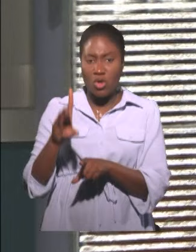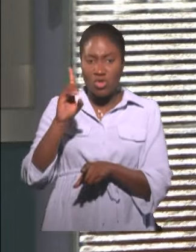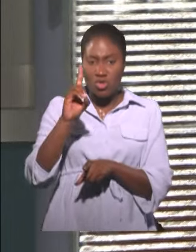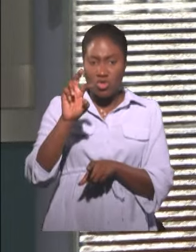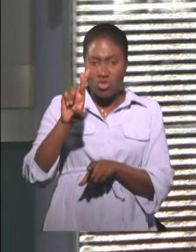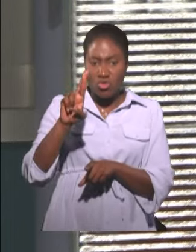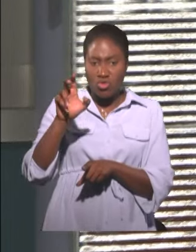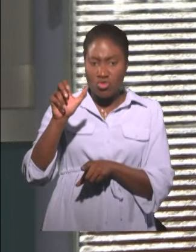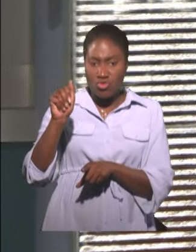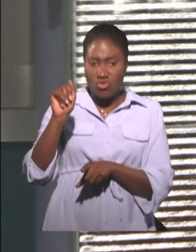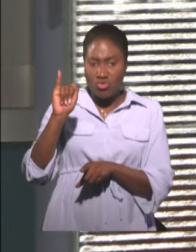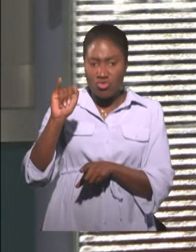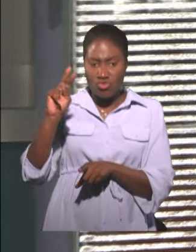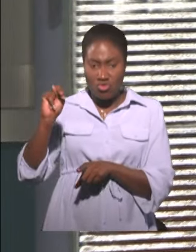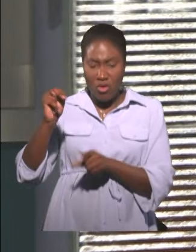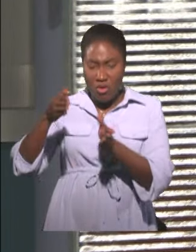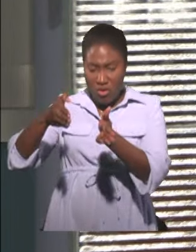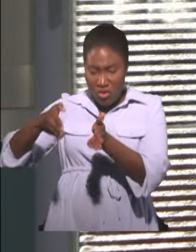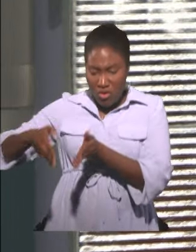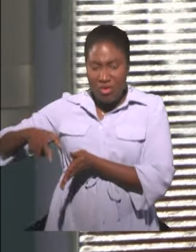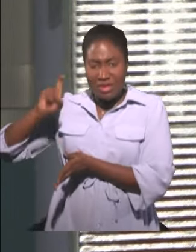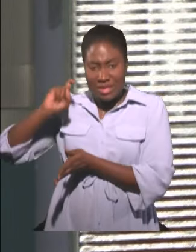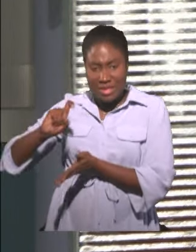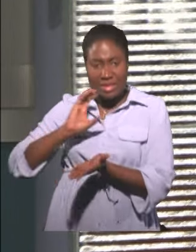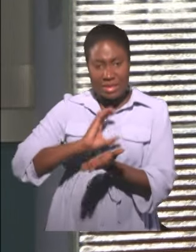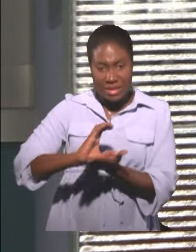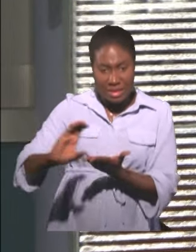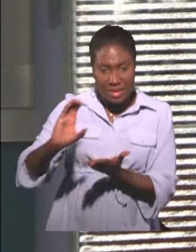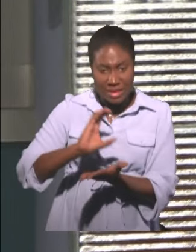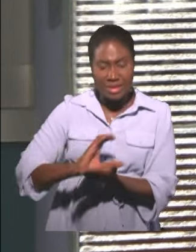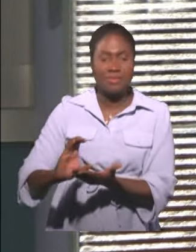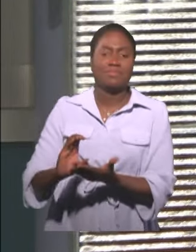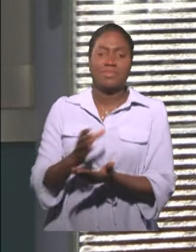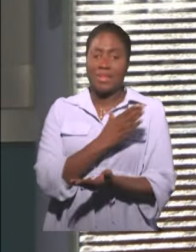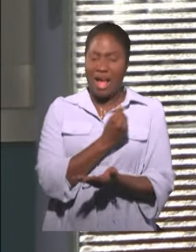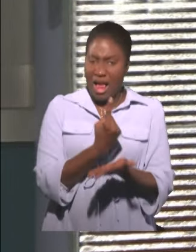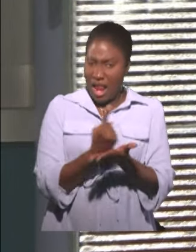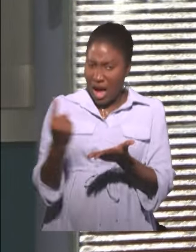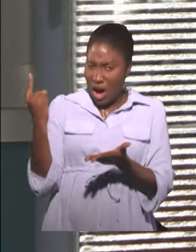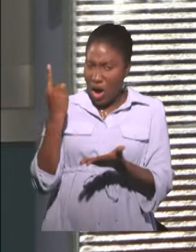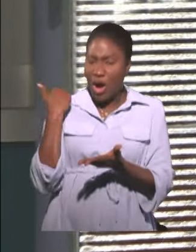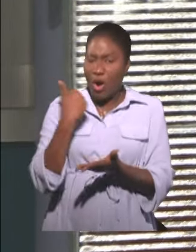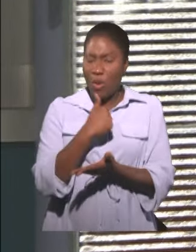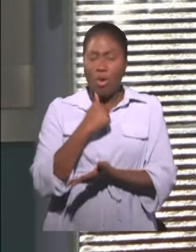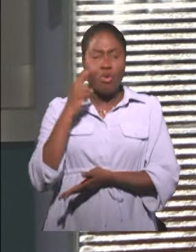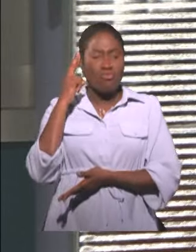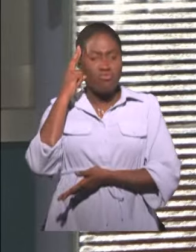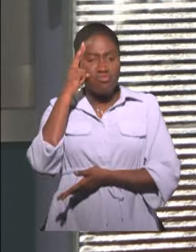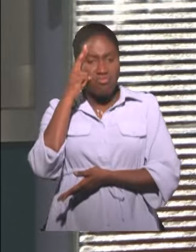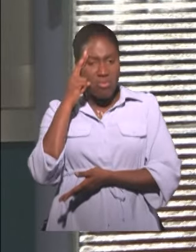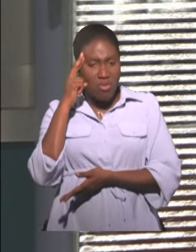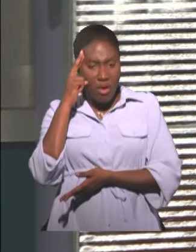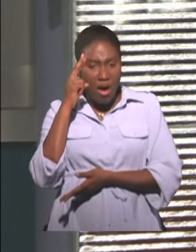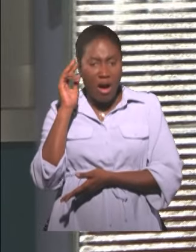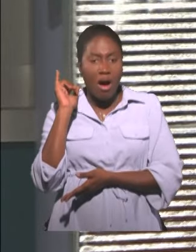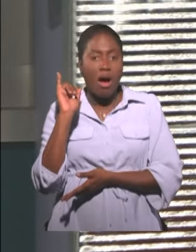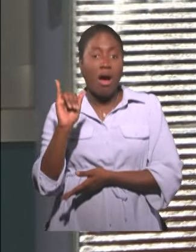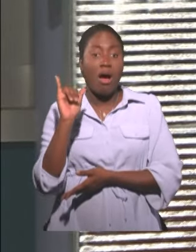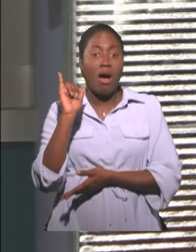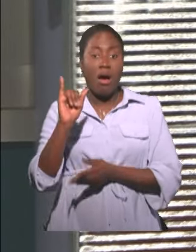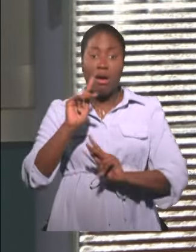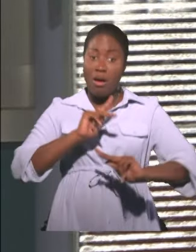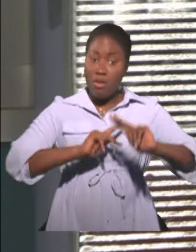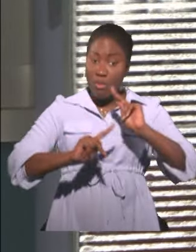that need to be cleaned, particularly on coming out of the exercise last week. We've realized that there are among us, the elderly,